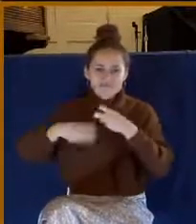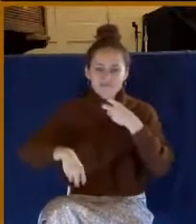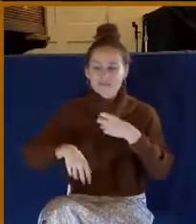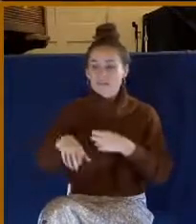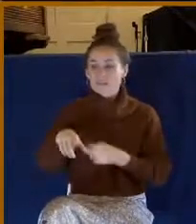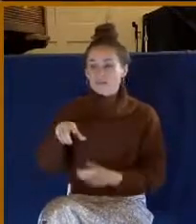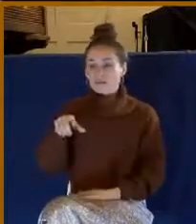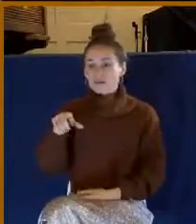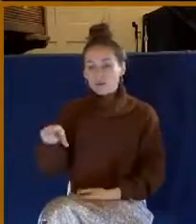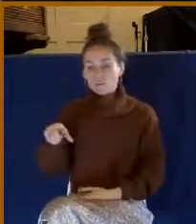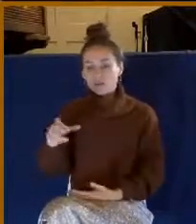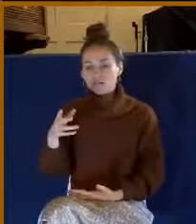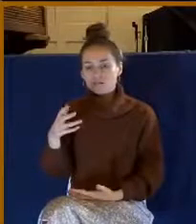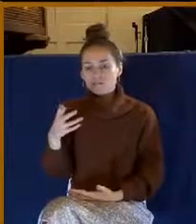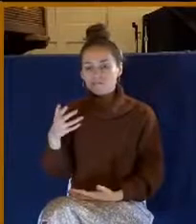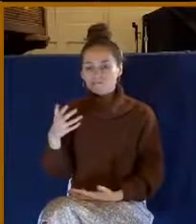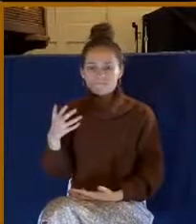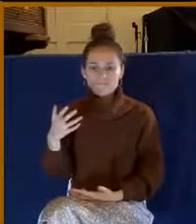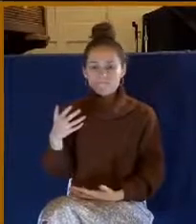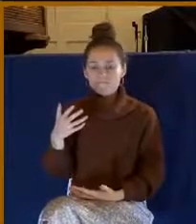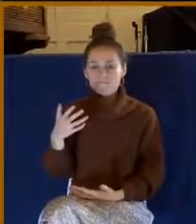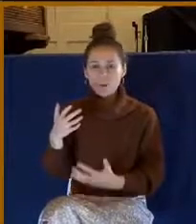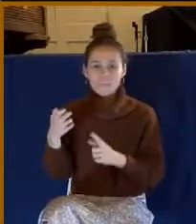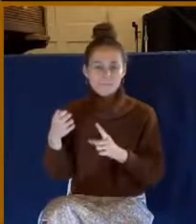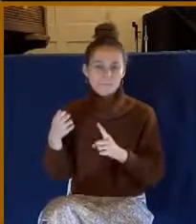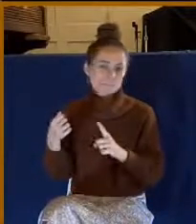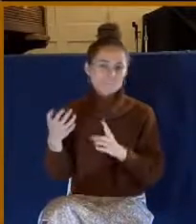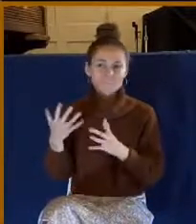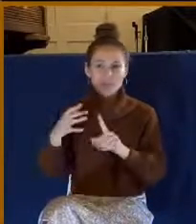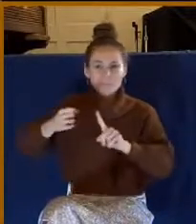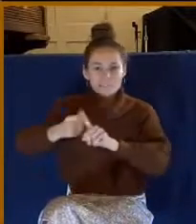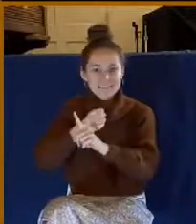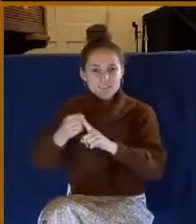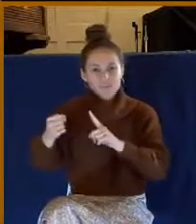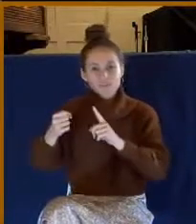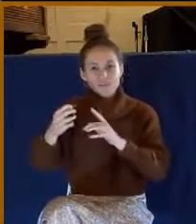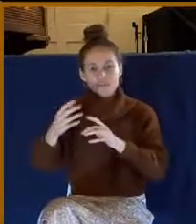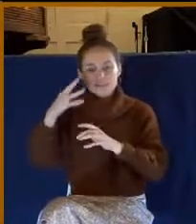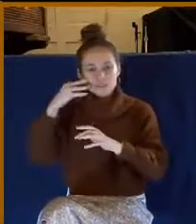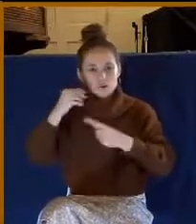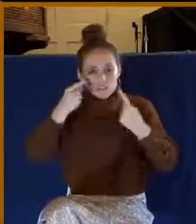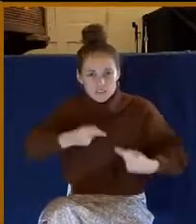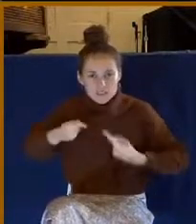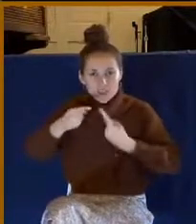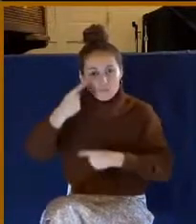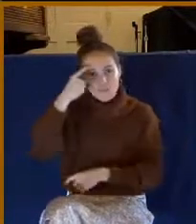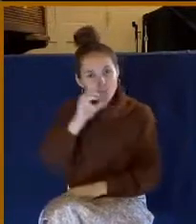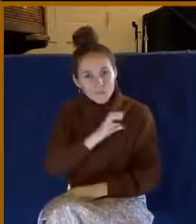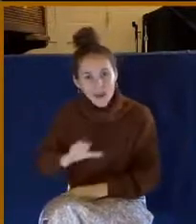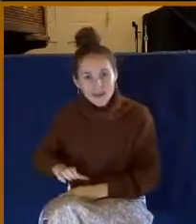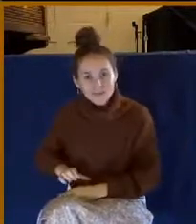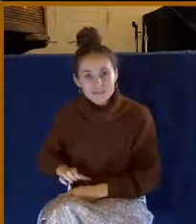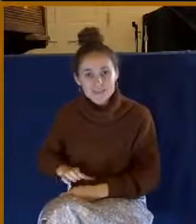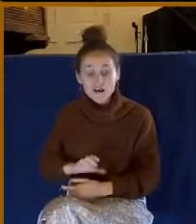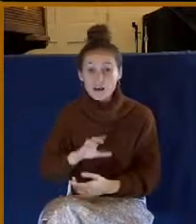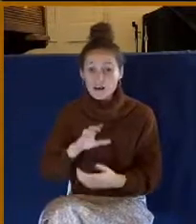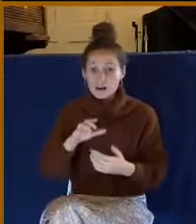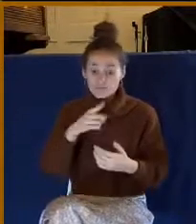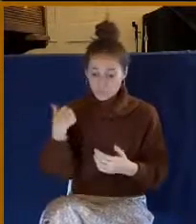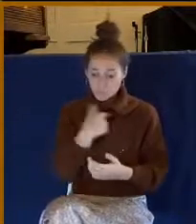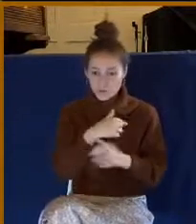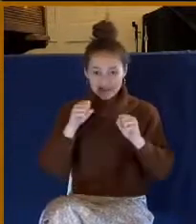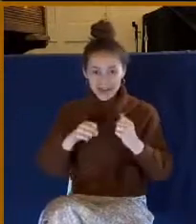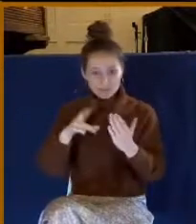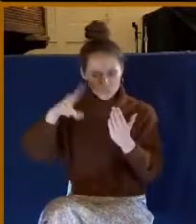warrior for Christ. I mean, we can go through the Bible and catalog all the suffering that Paul went through on behalf of